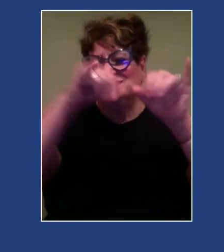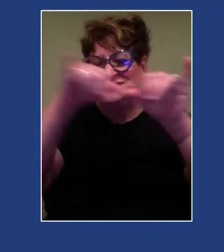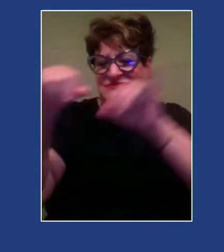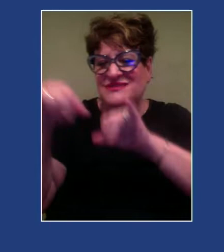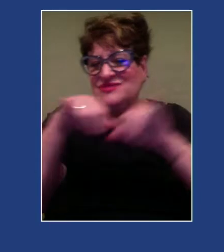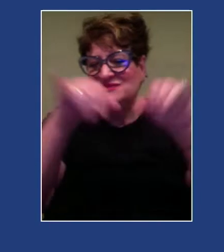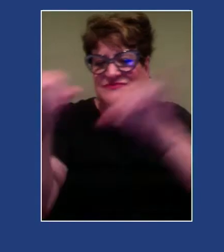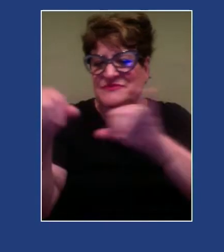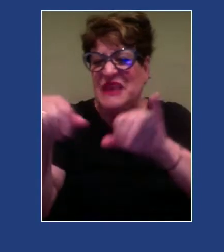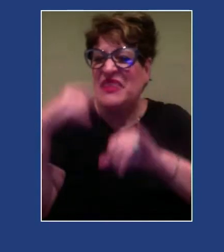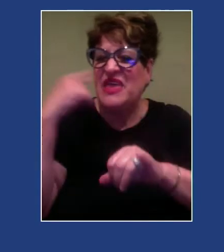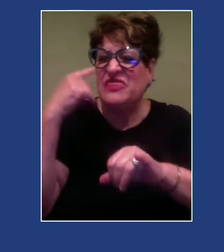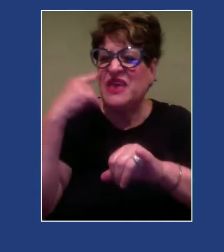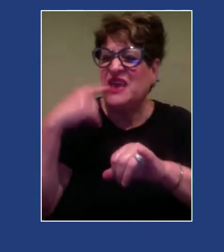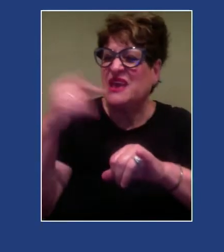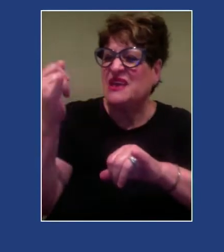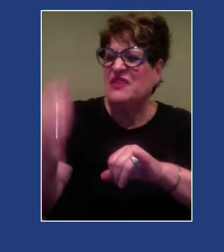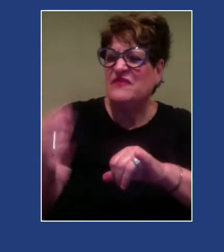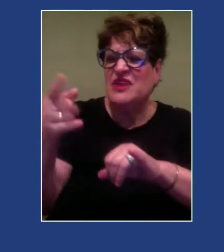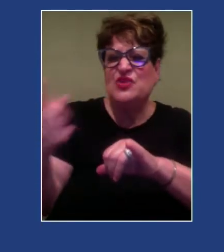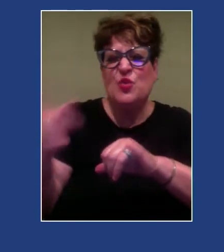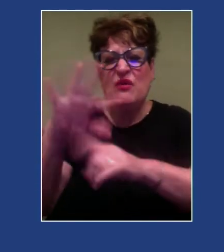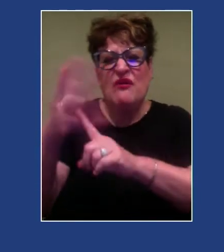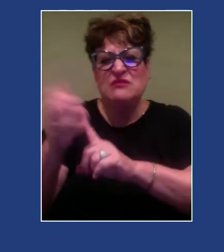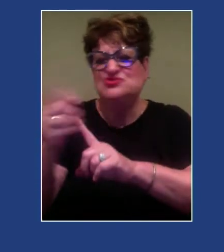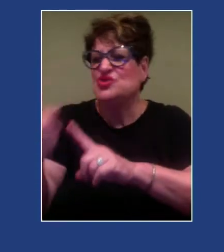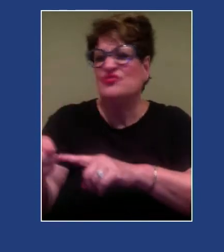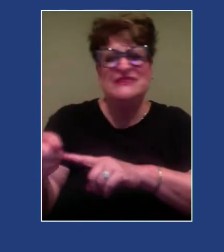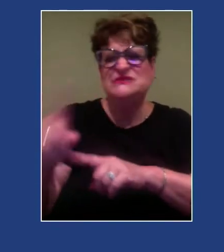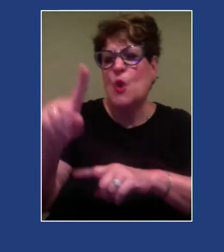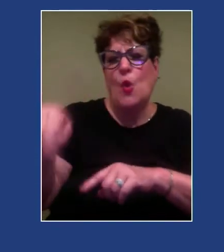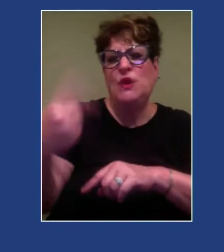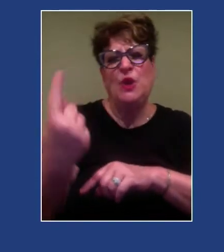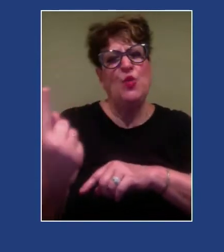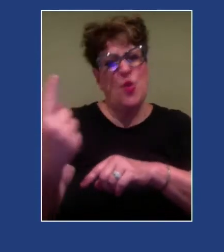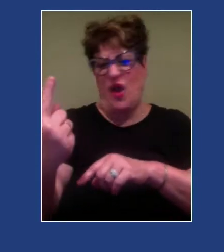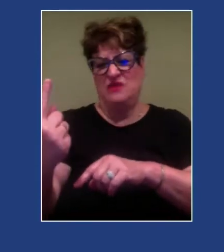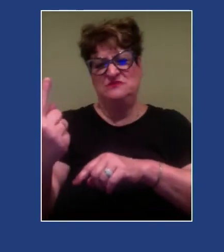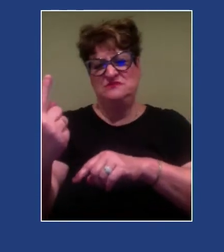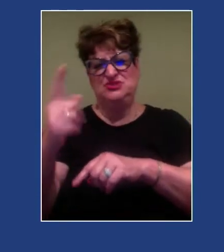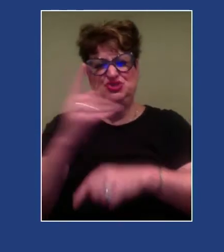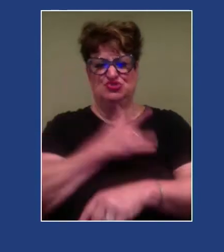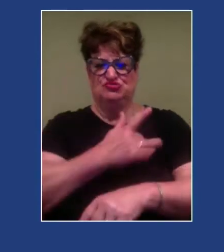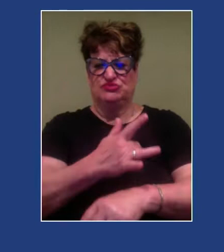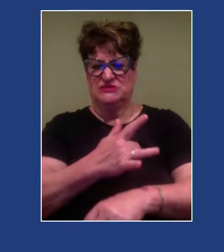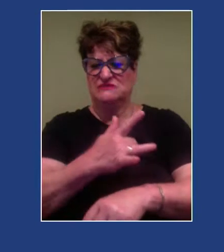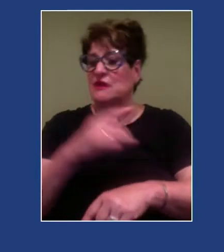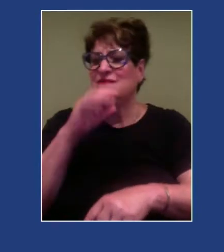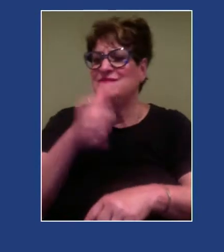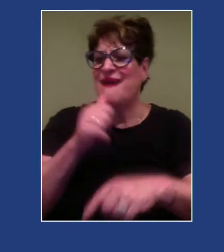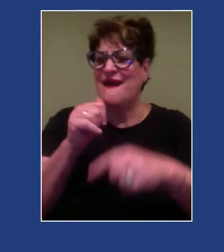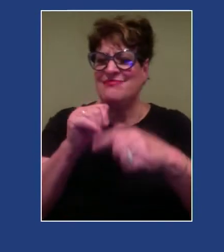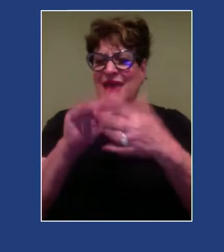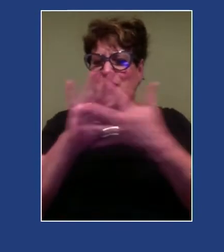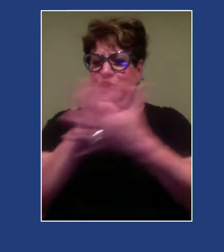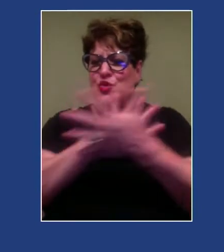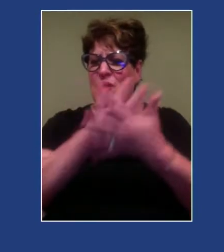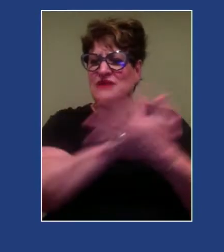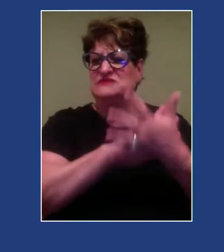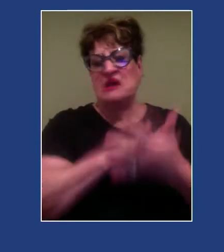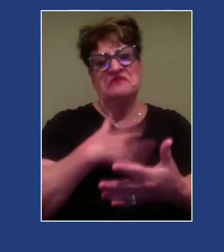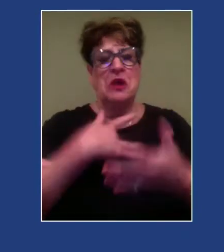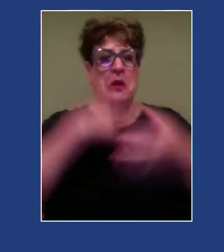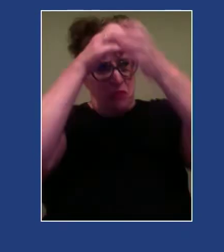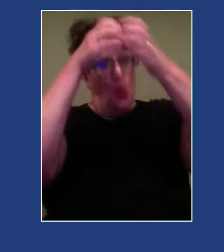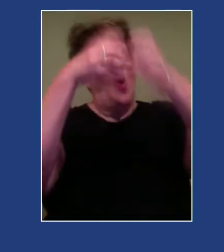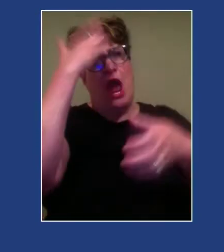monolith and doesn't see the nuance. It can also leave folks having lots of knowledge and feeling like they know things but not